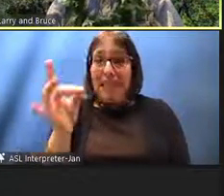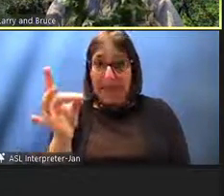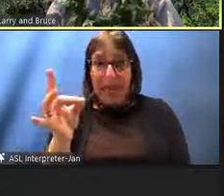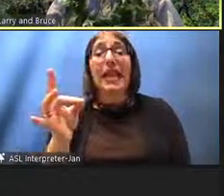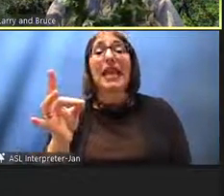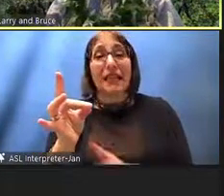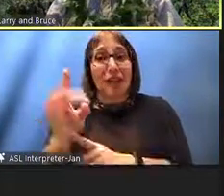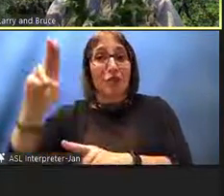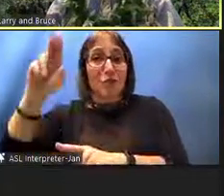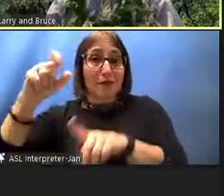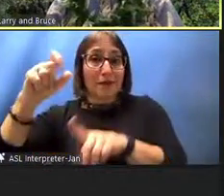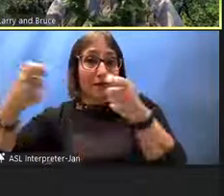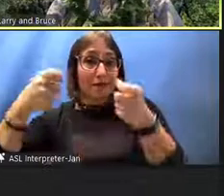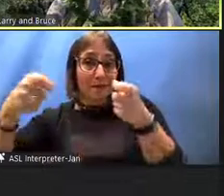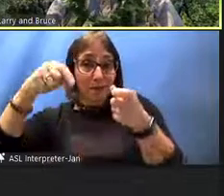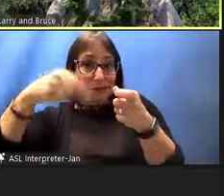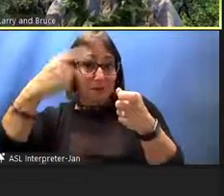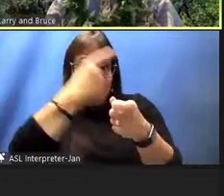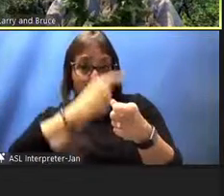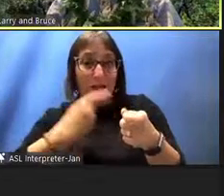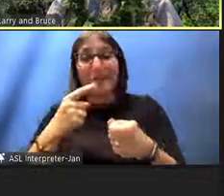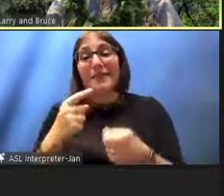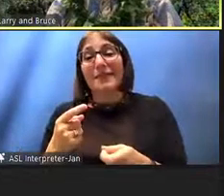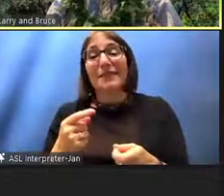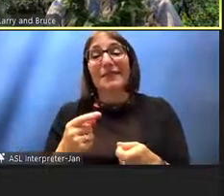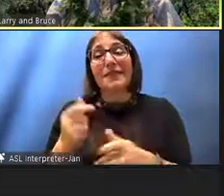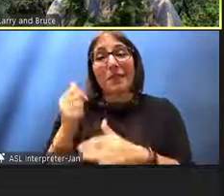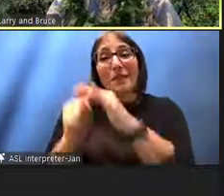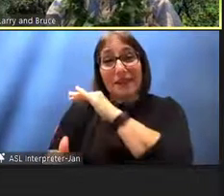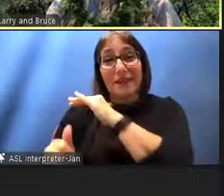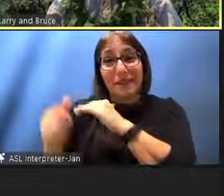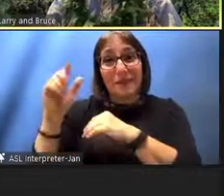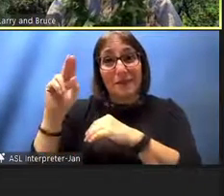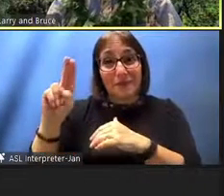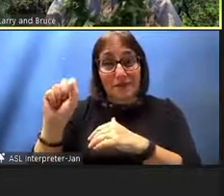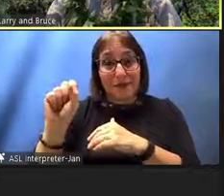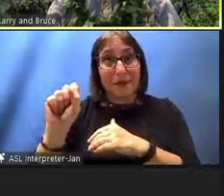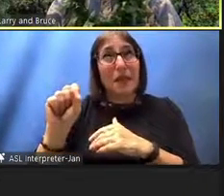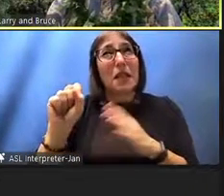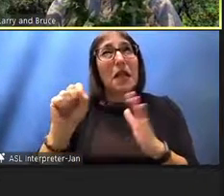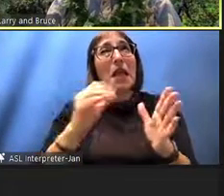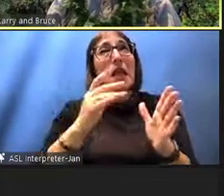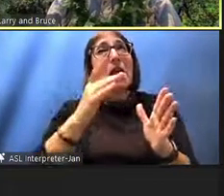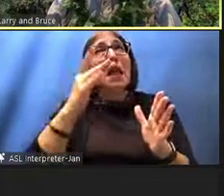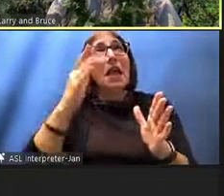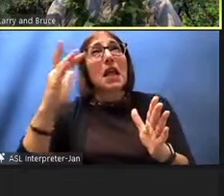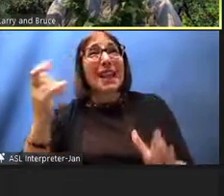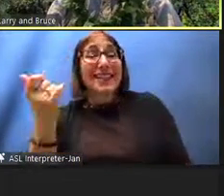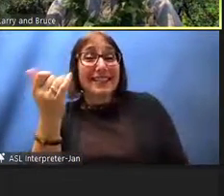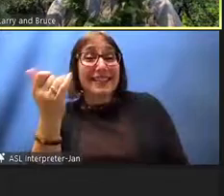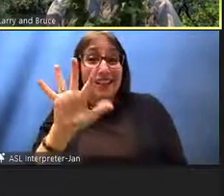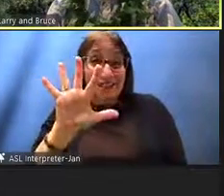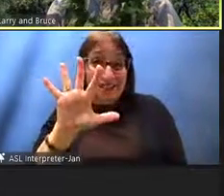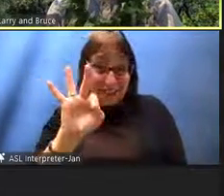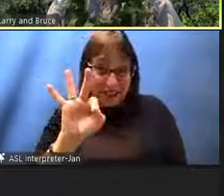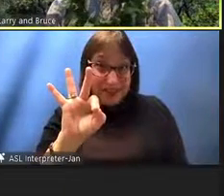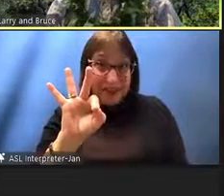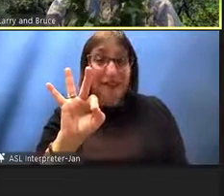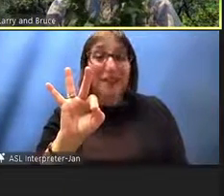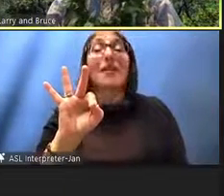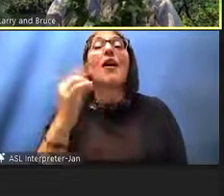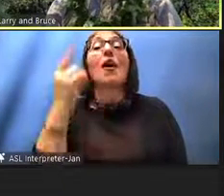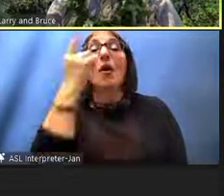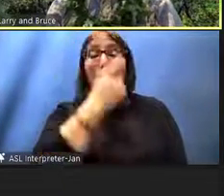1559 that we became a